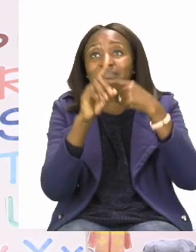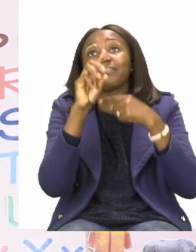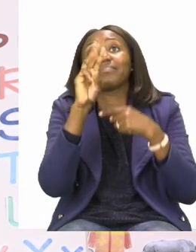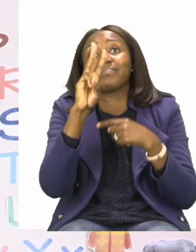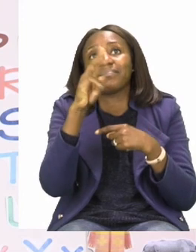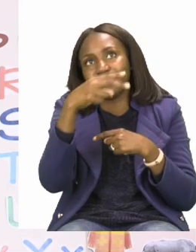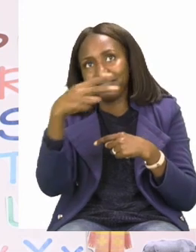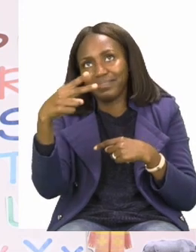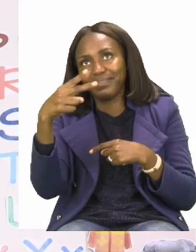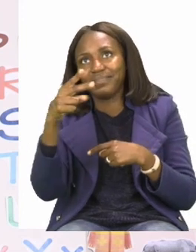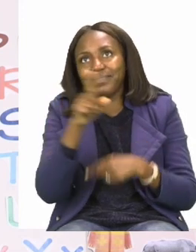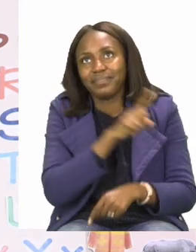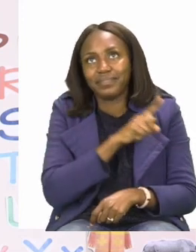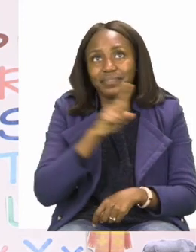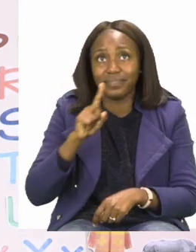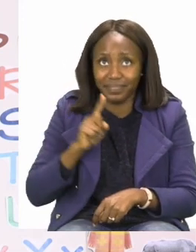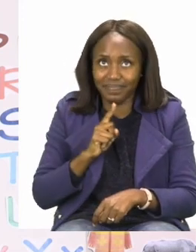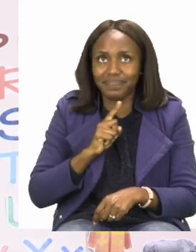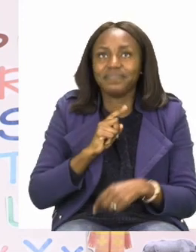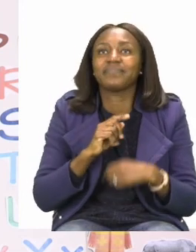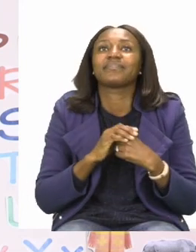give us 11.